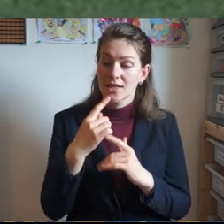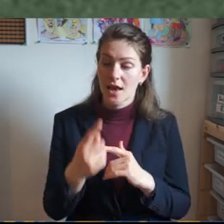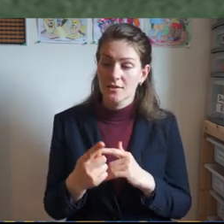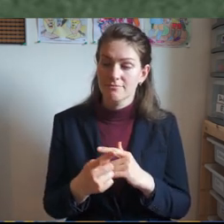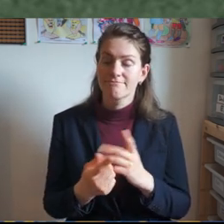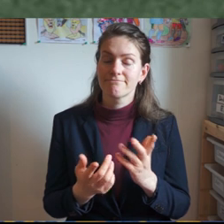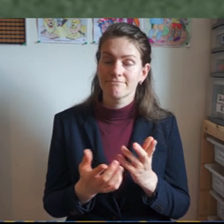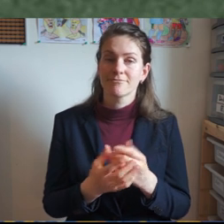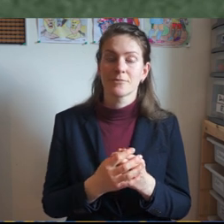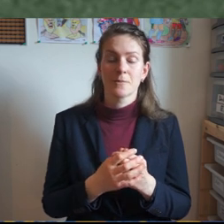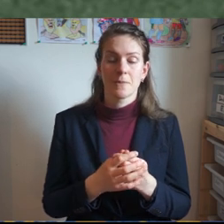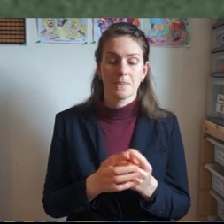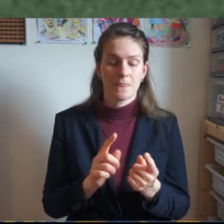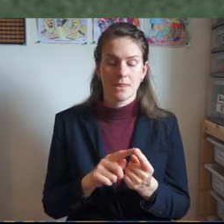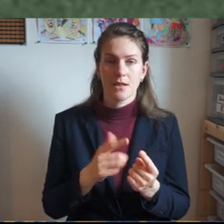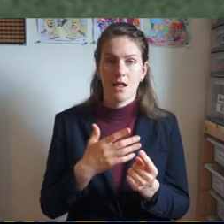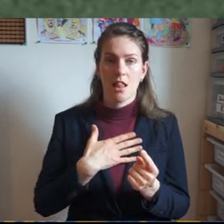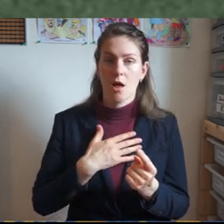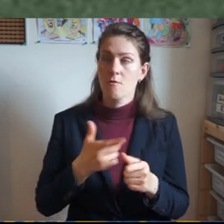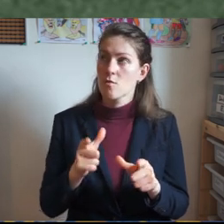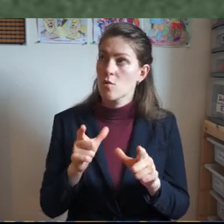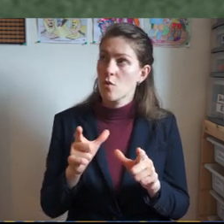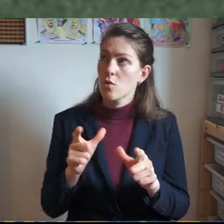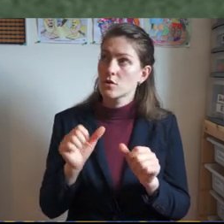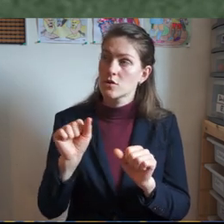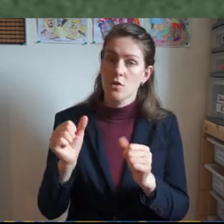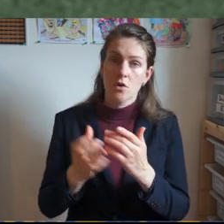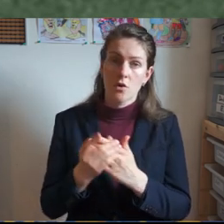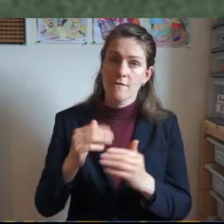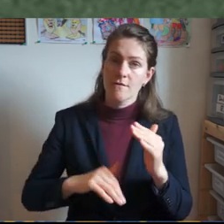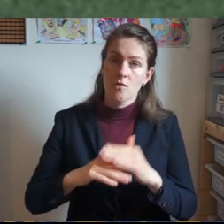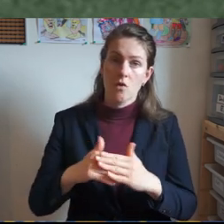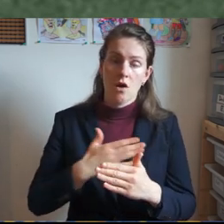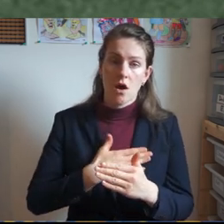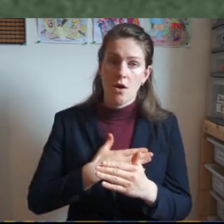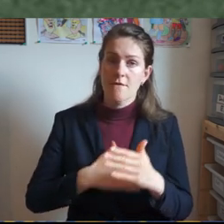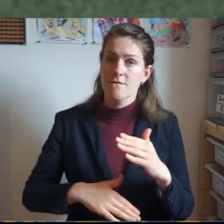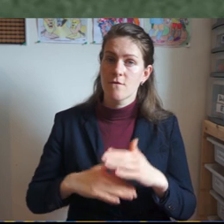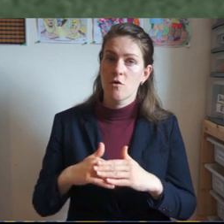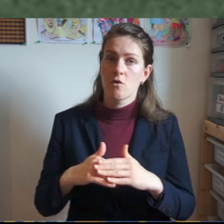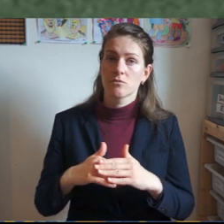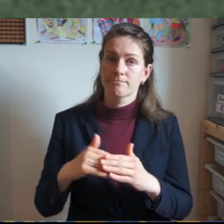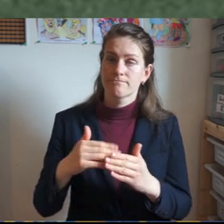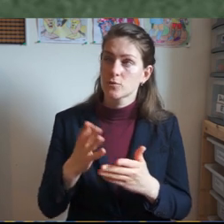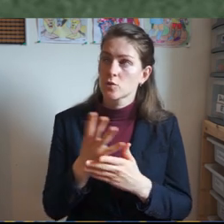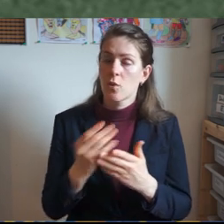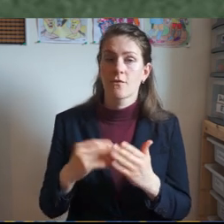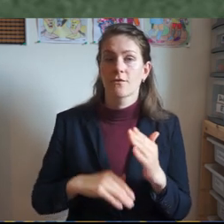Lord thy God with all thy heart and with all thy soul and with all thy mind